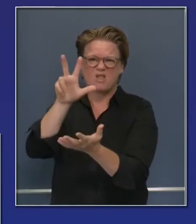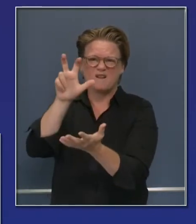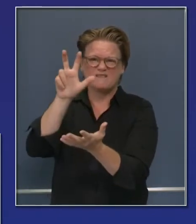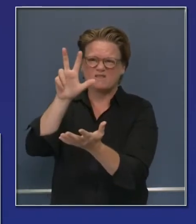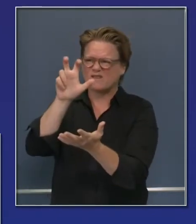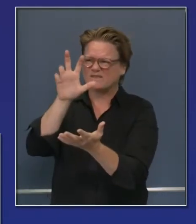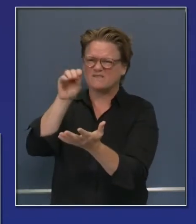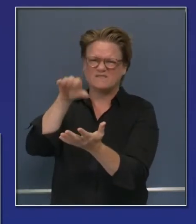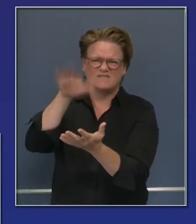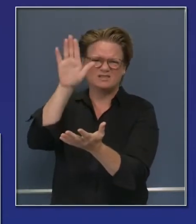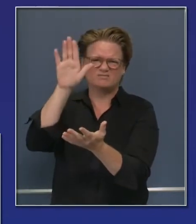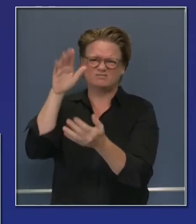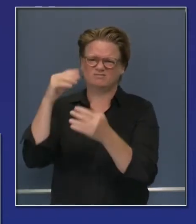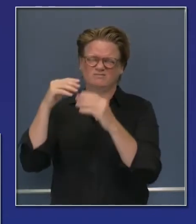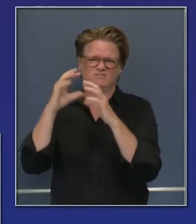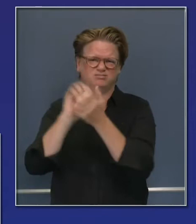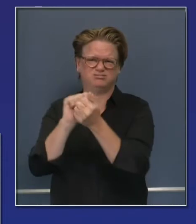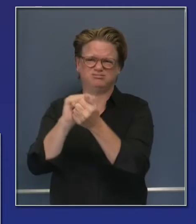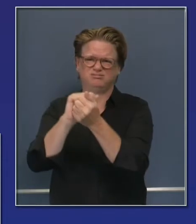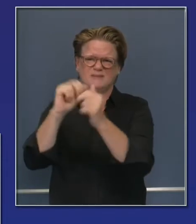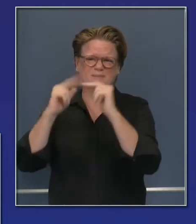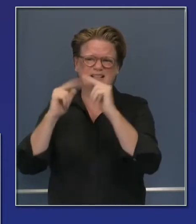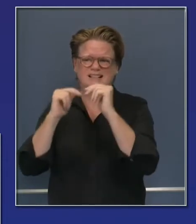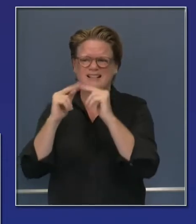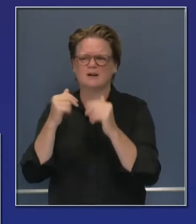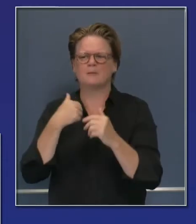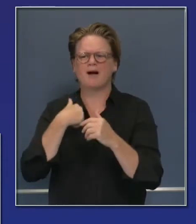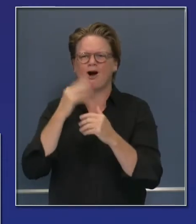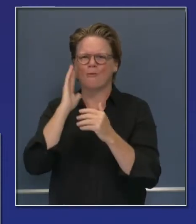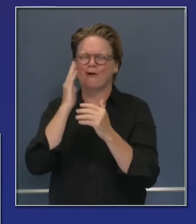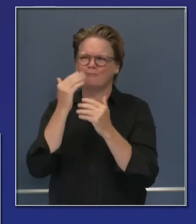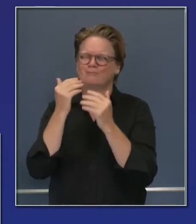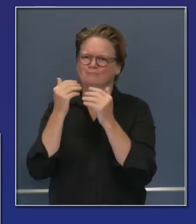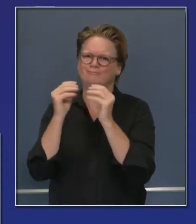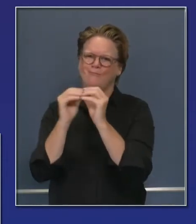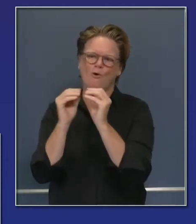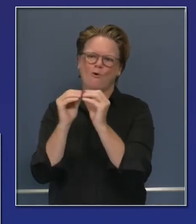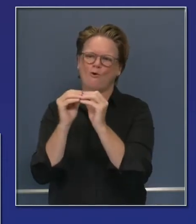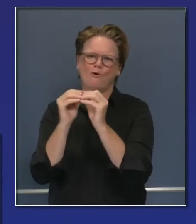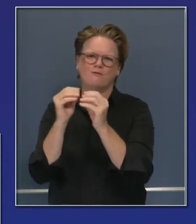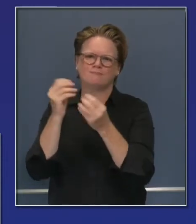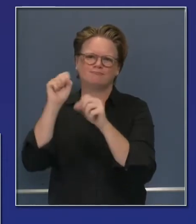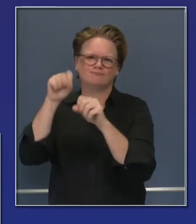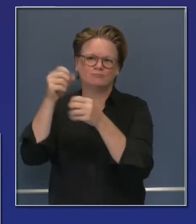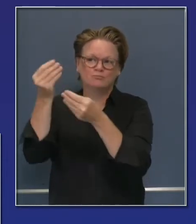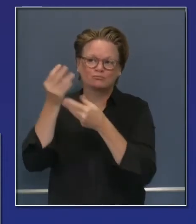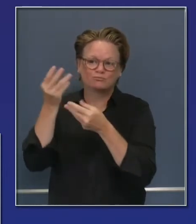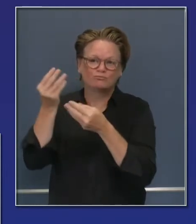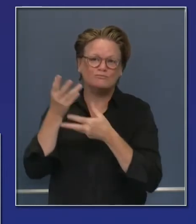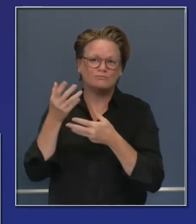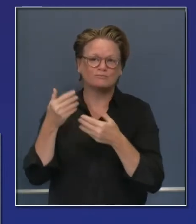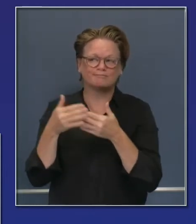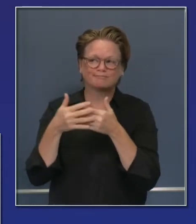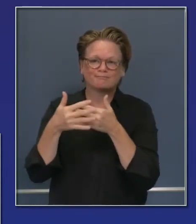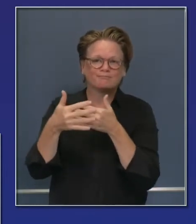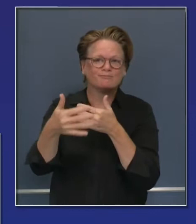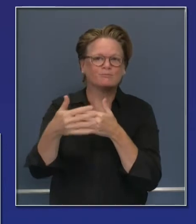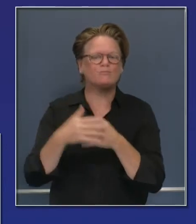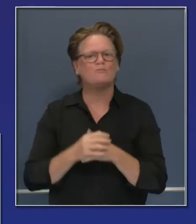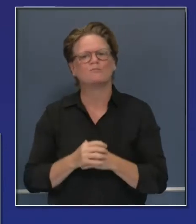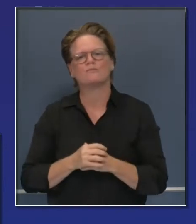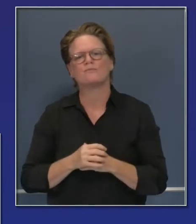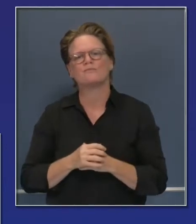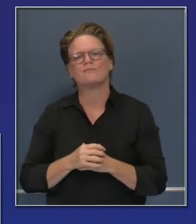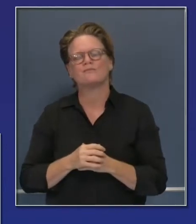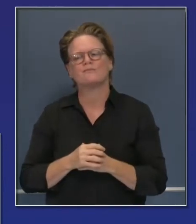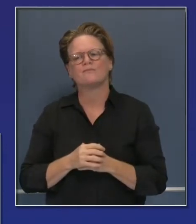anticipate that number to go substantially in the coming days and coming weeks. Let's talk about what we did a few days ago,